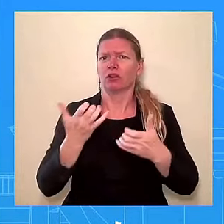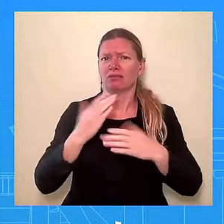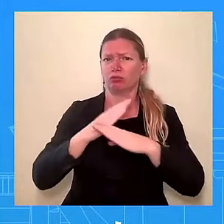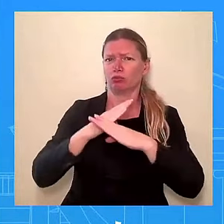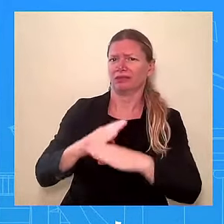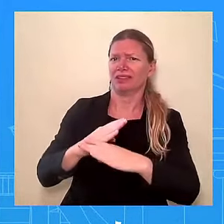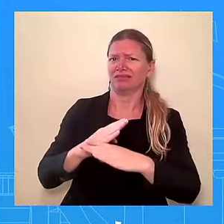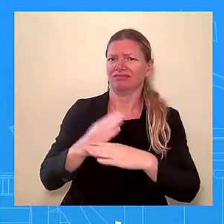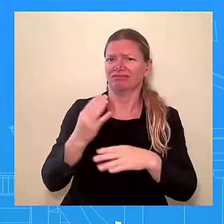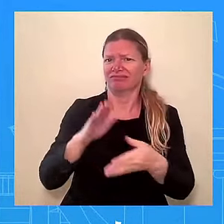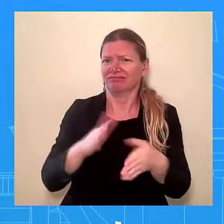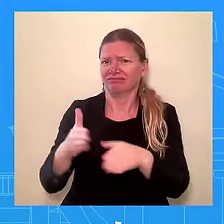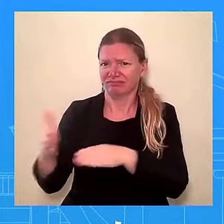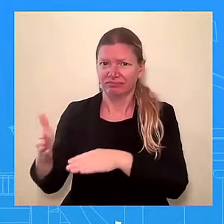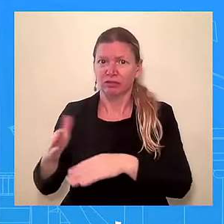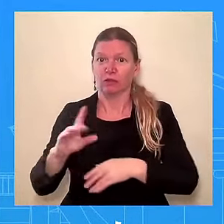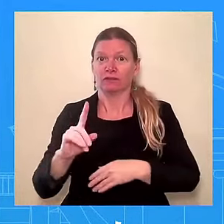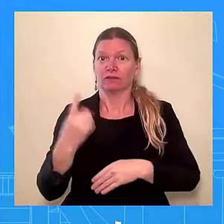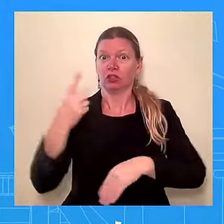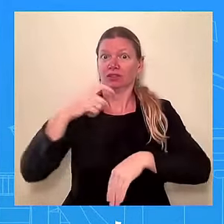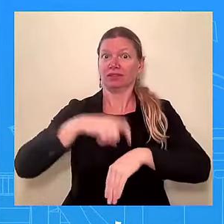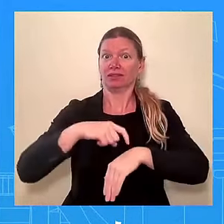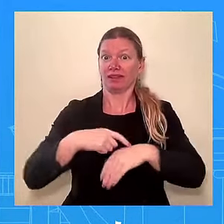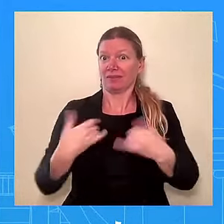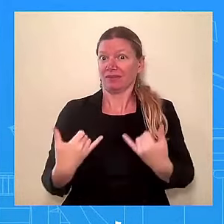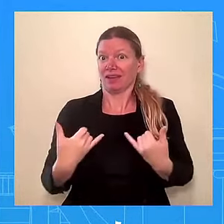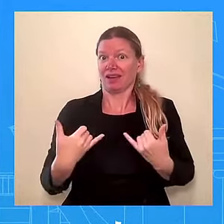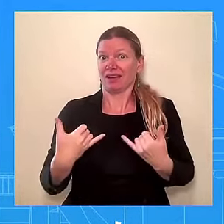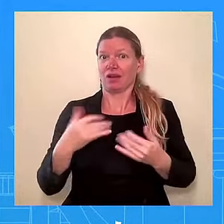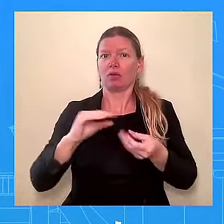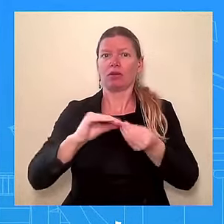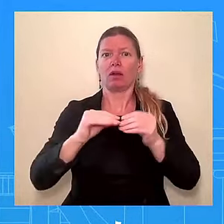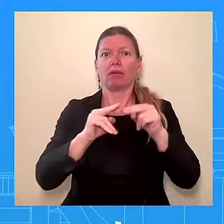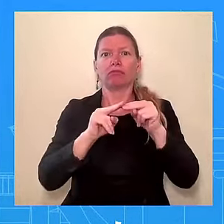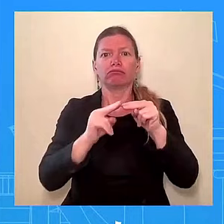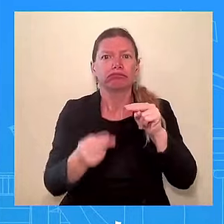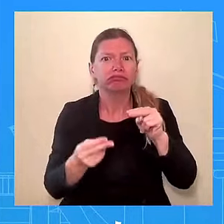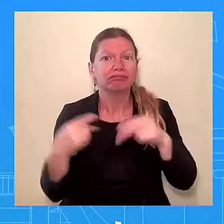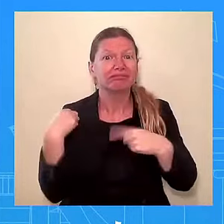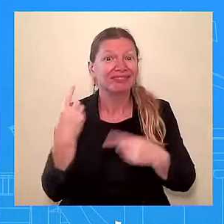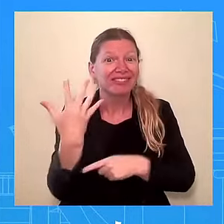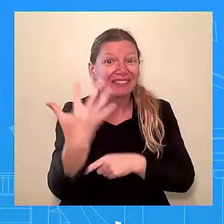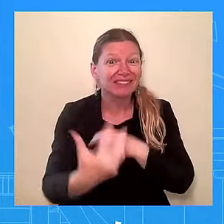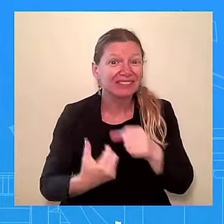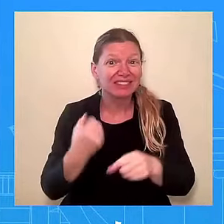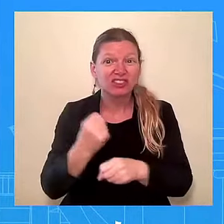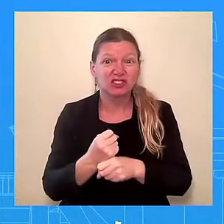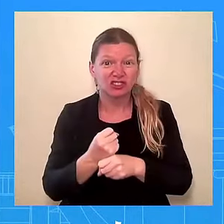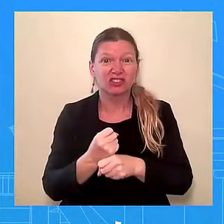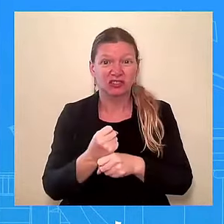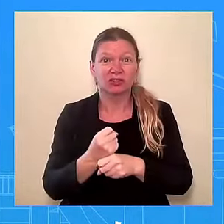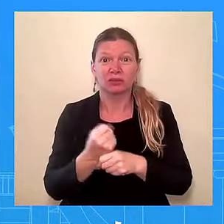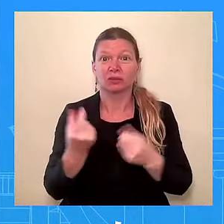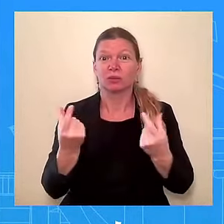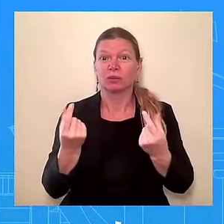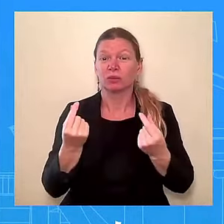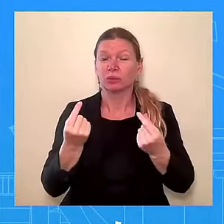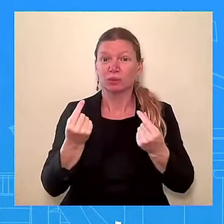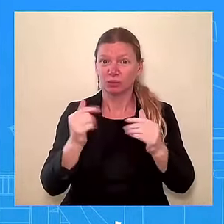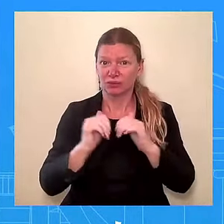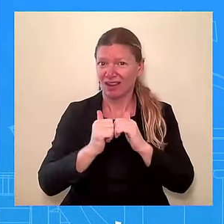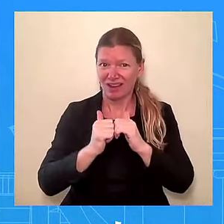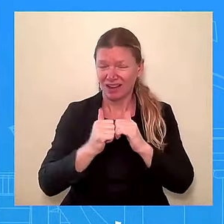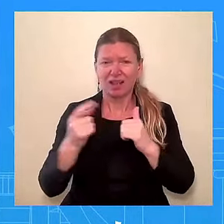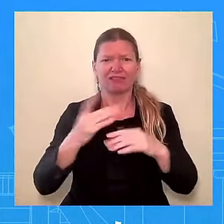These actions include stopping more illicit fentanyl at ports of entry in the last two years